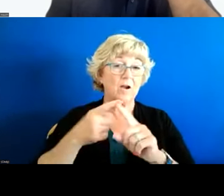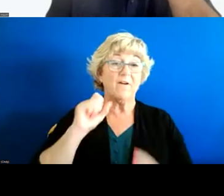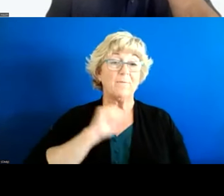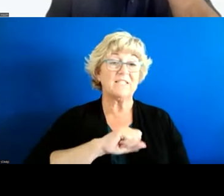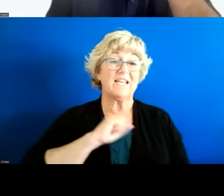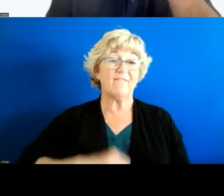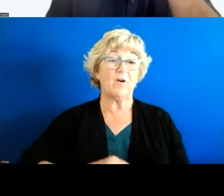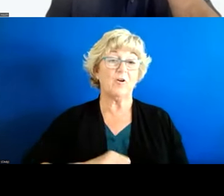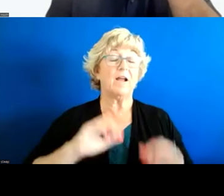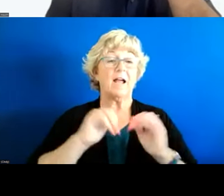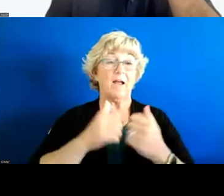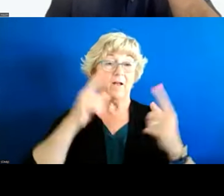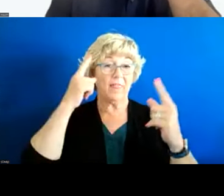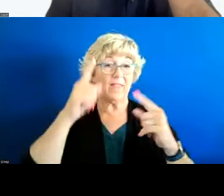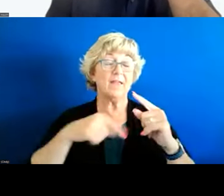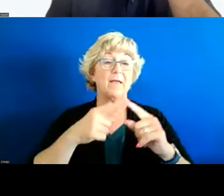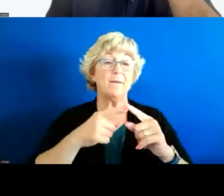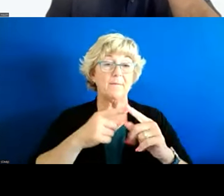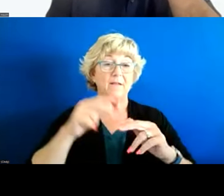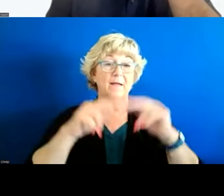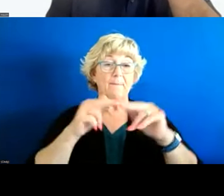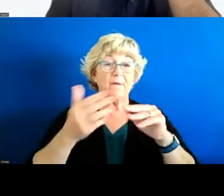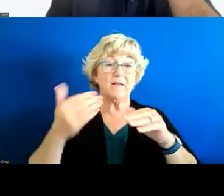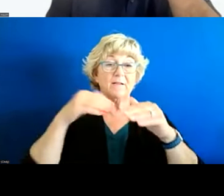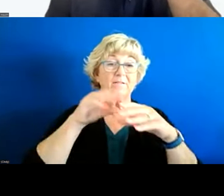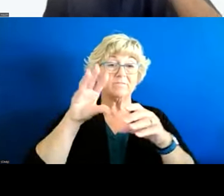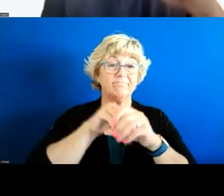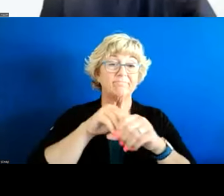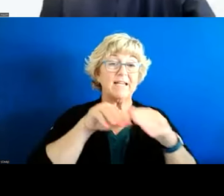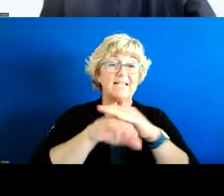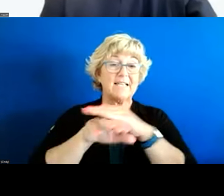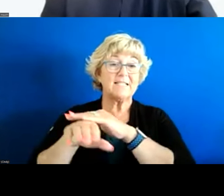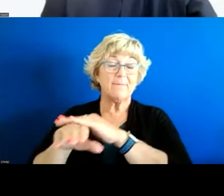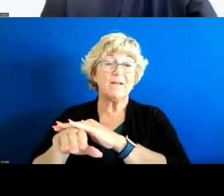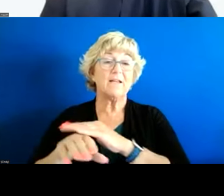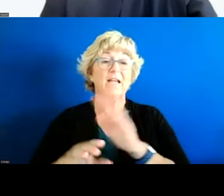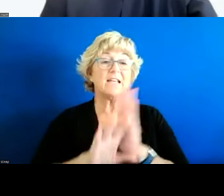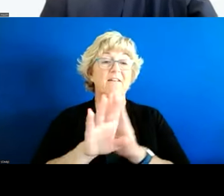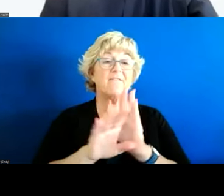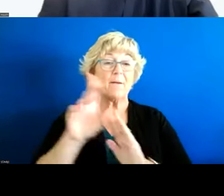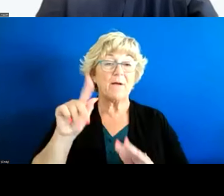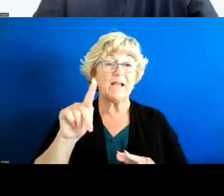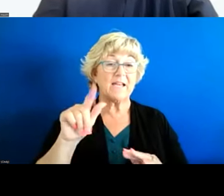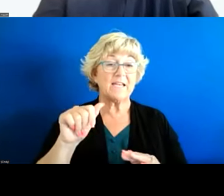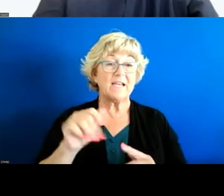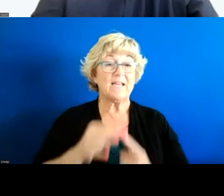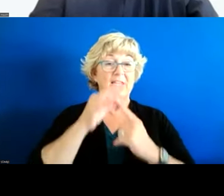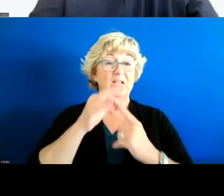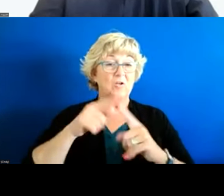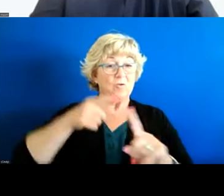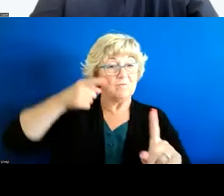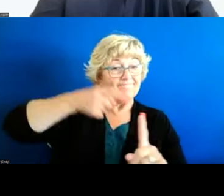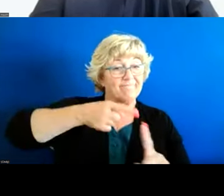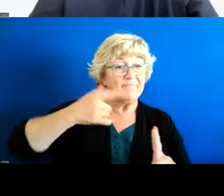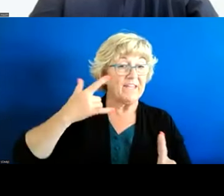how we can think about building in some of the accessibility measures and potentially developing a data set unique to california